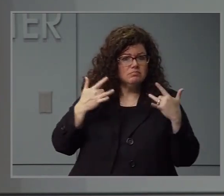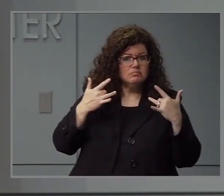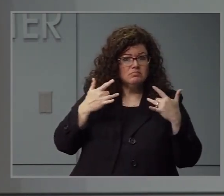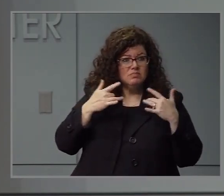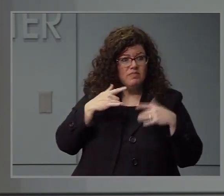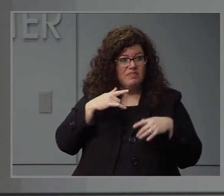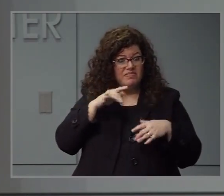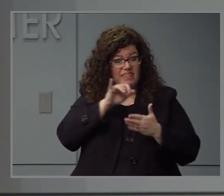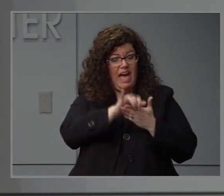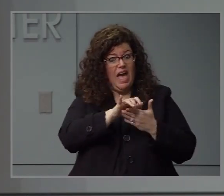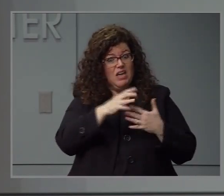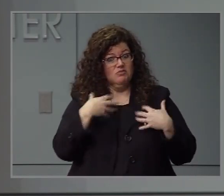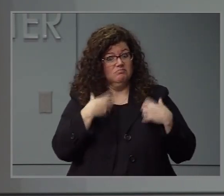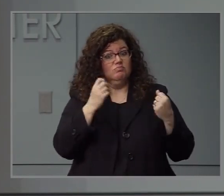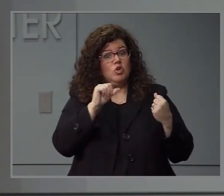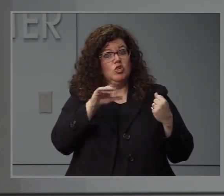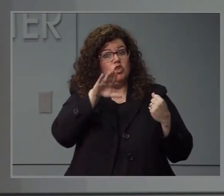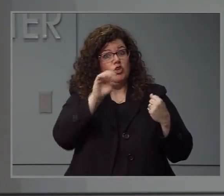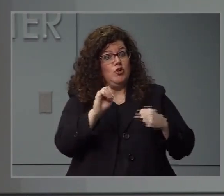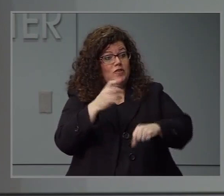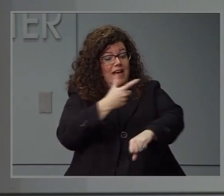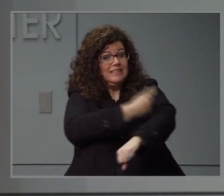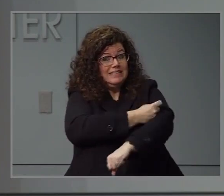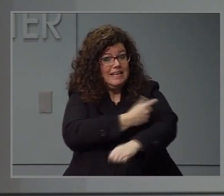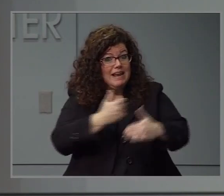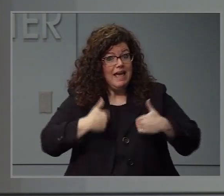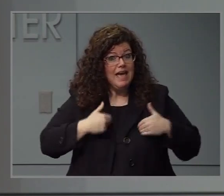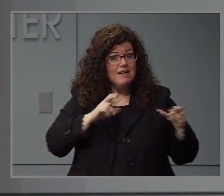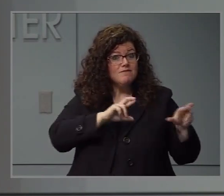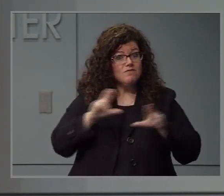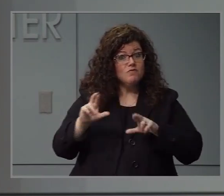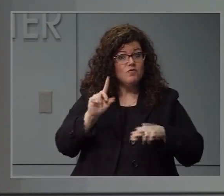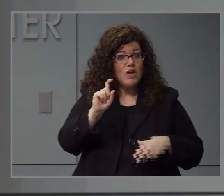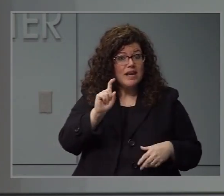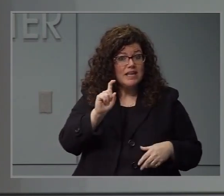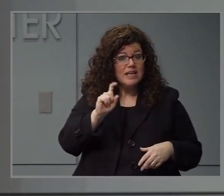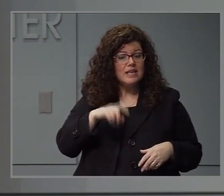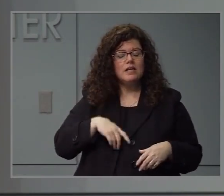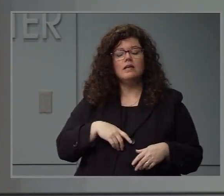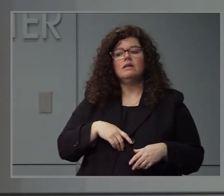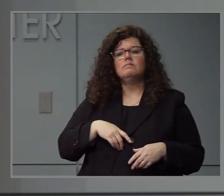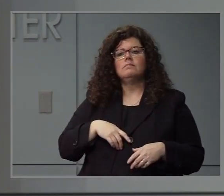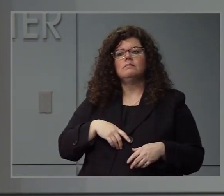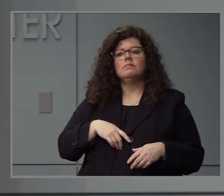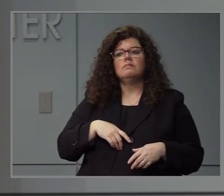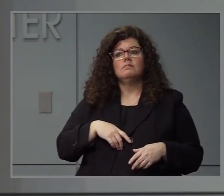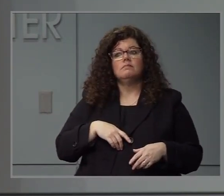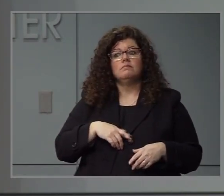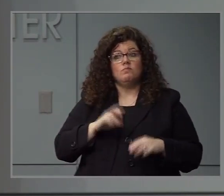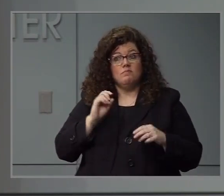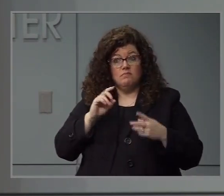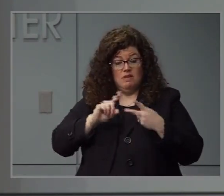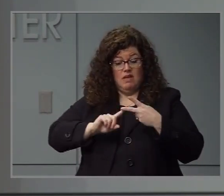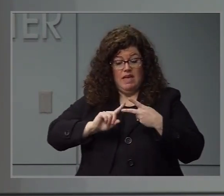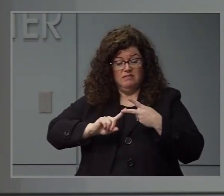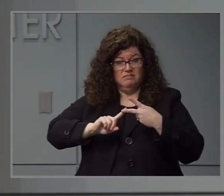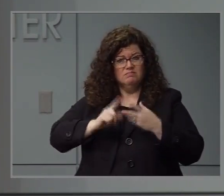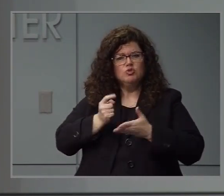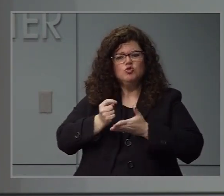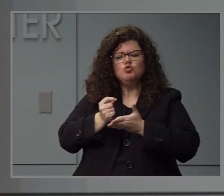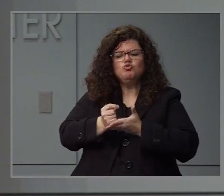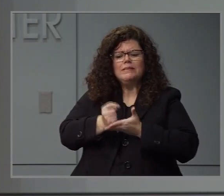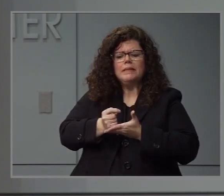vaccine, you know, wherever it may be. And what are the treatments that folks that have been hospitalized